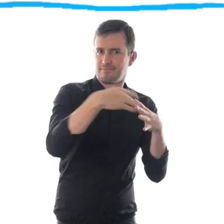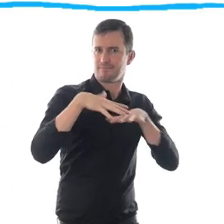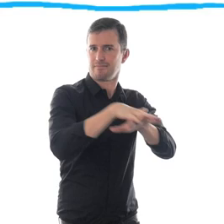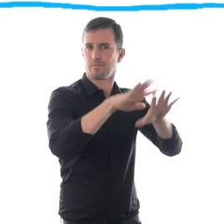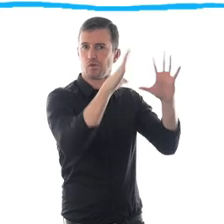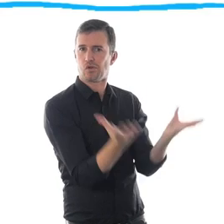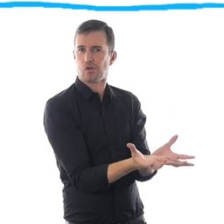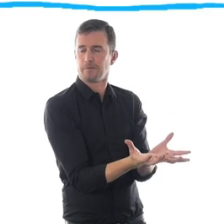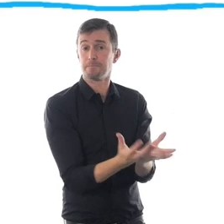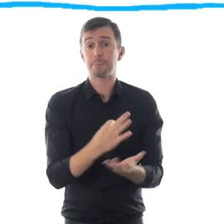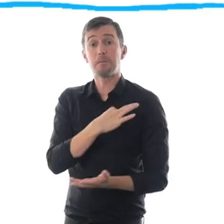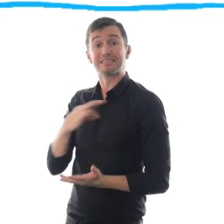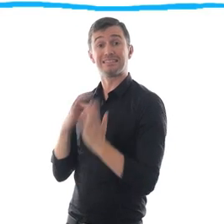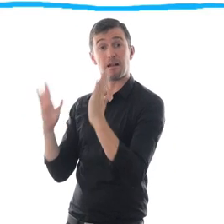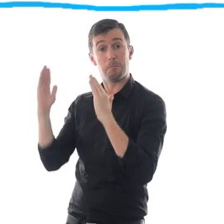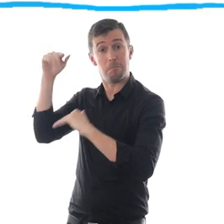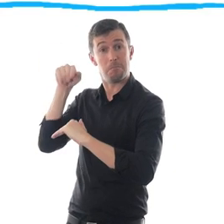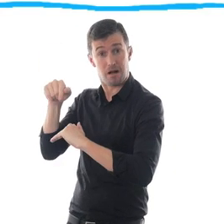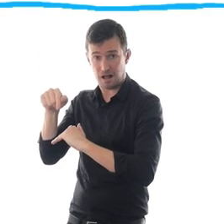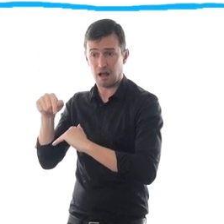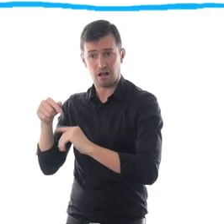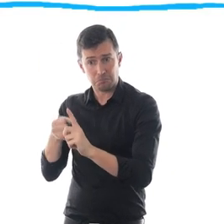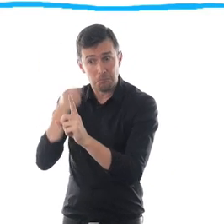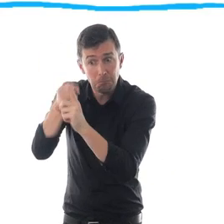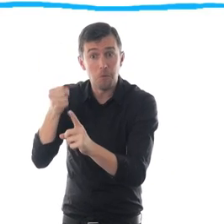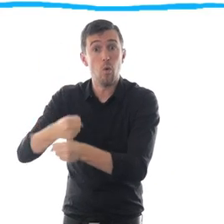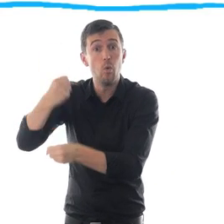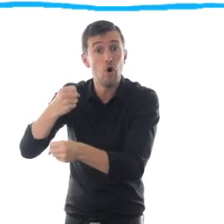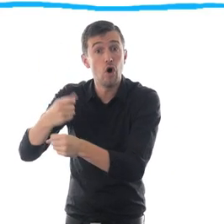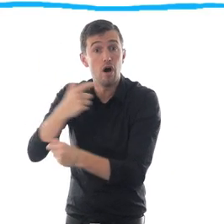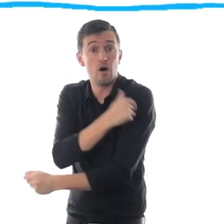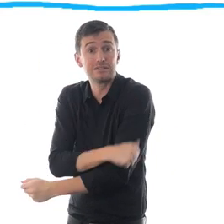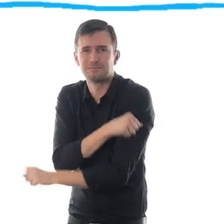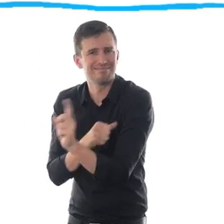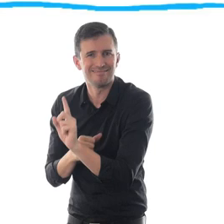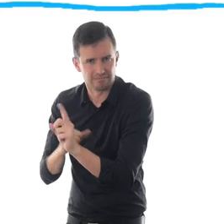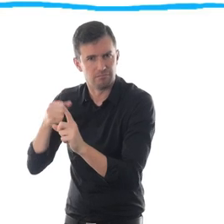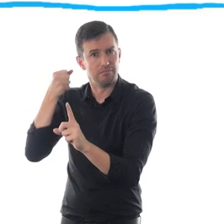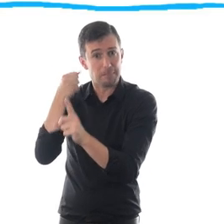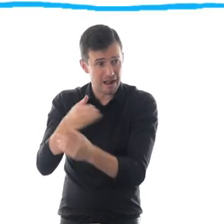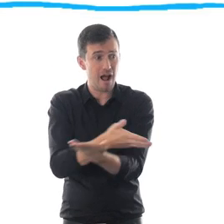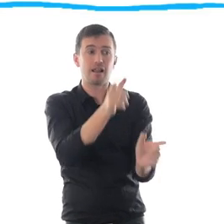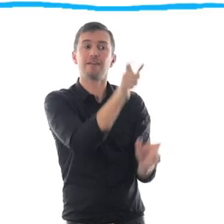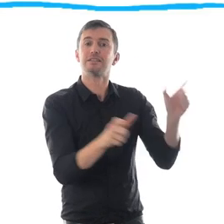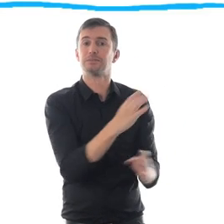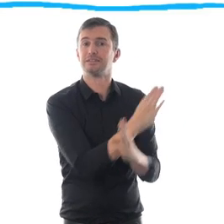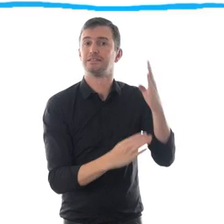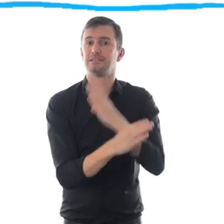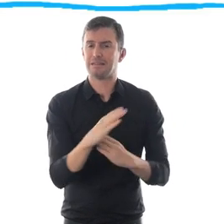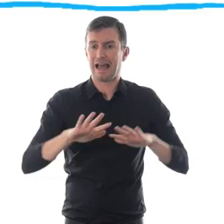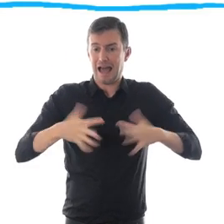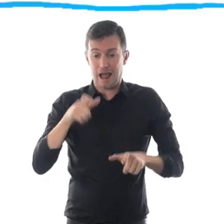It causes everyone to see an individual's disability as a deficiency, rather than focusing on their potential and abilities.